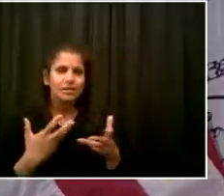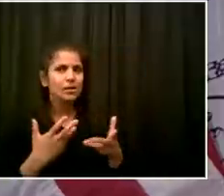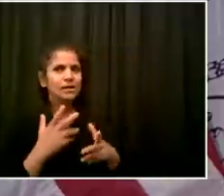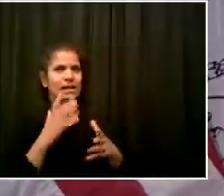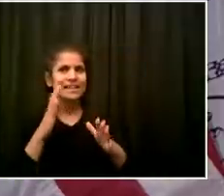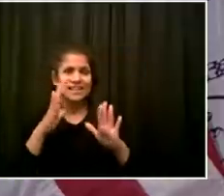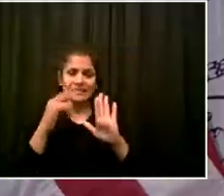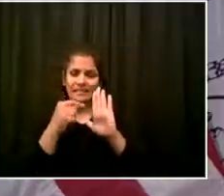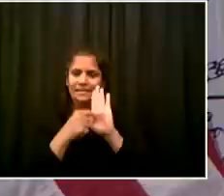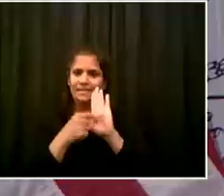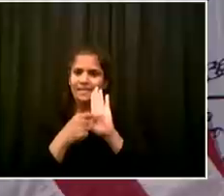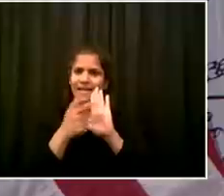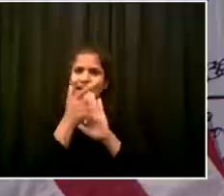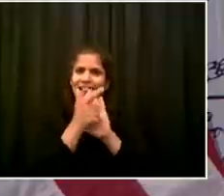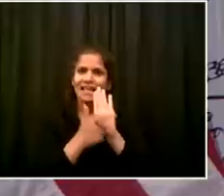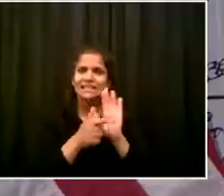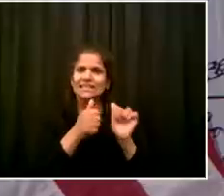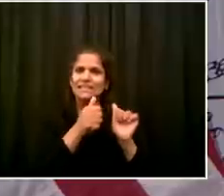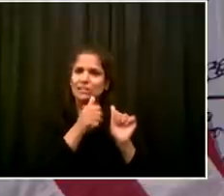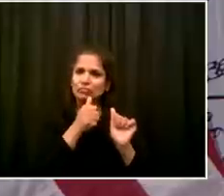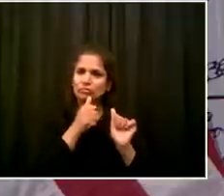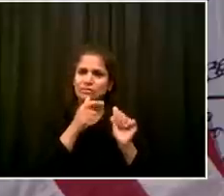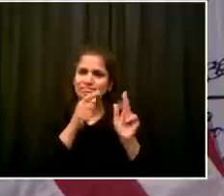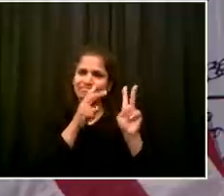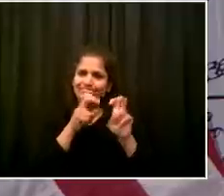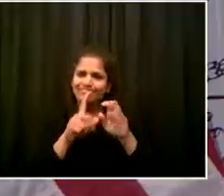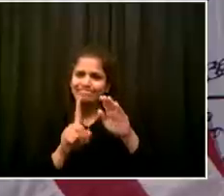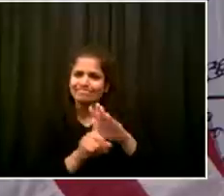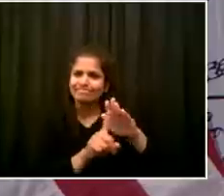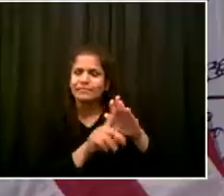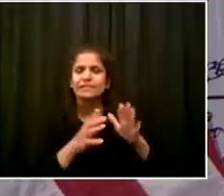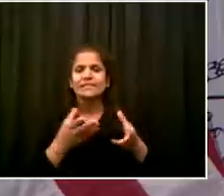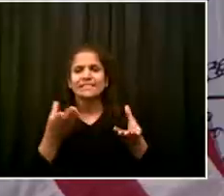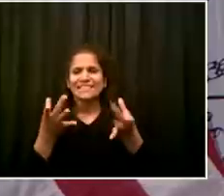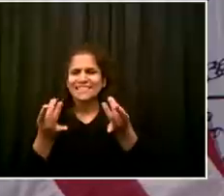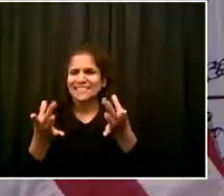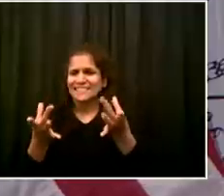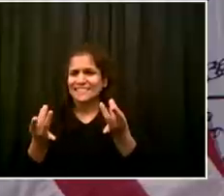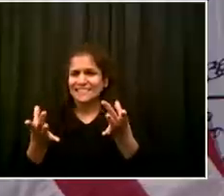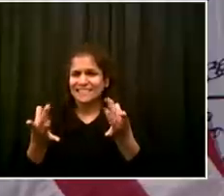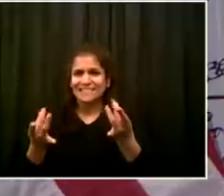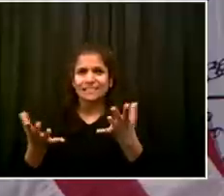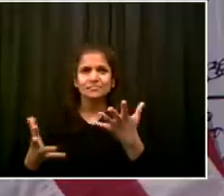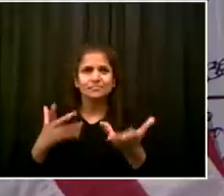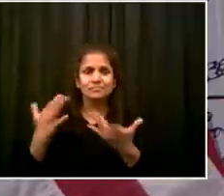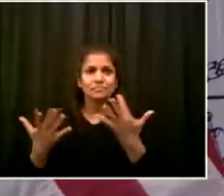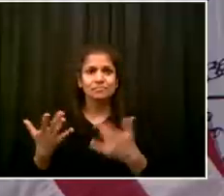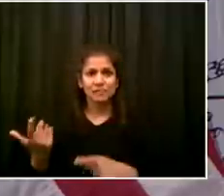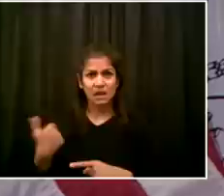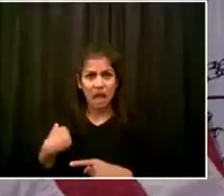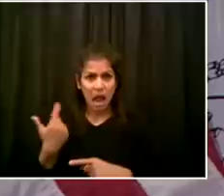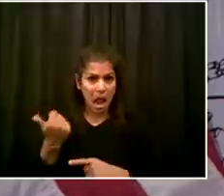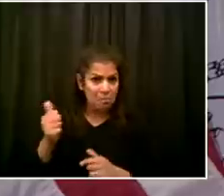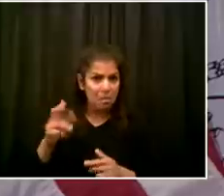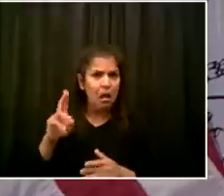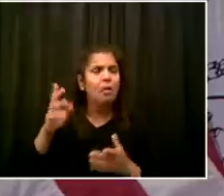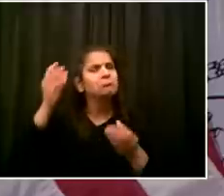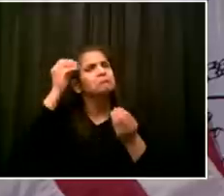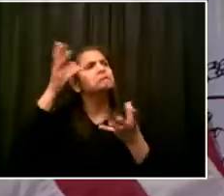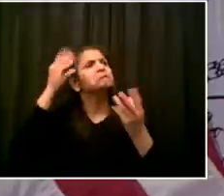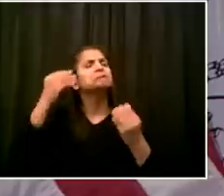validates that it might be a safe way to, you know, restart the economy? Yeah, very good question. Appreciate that, Yolav.